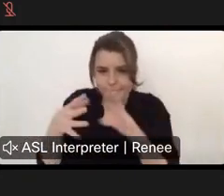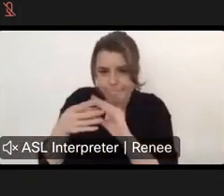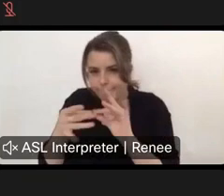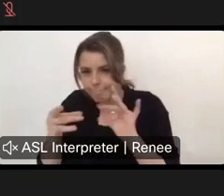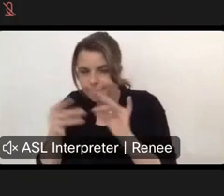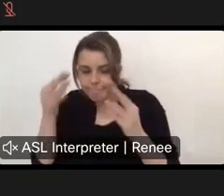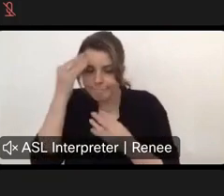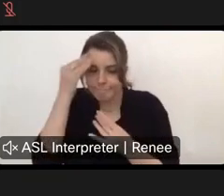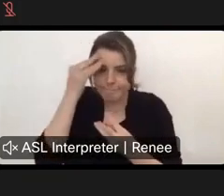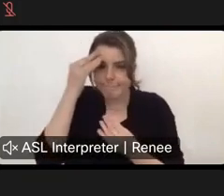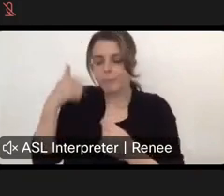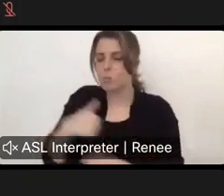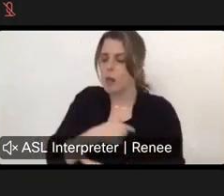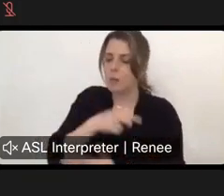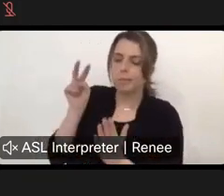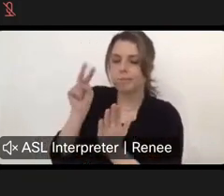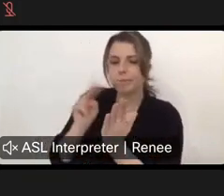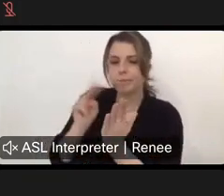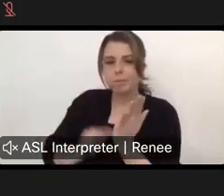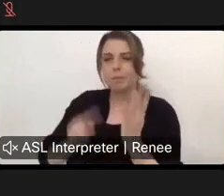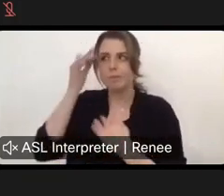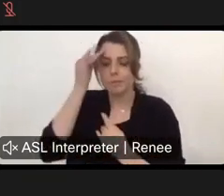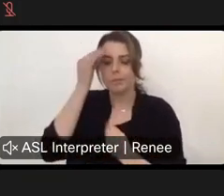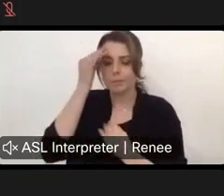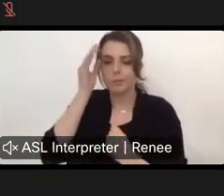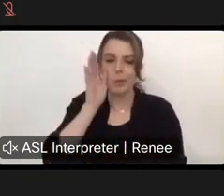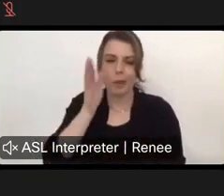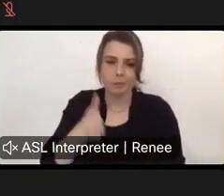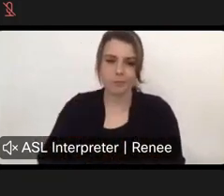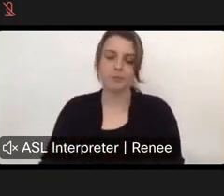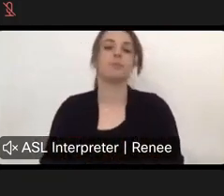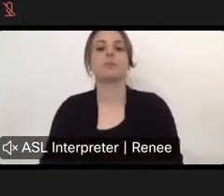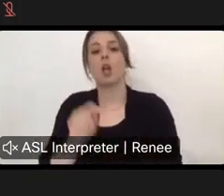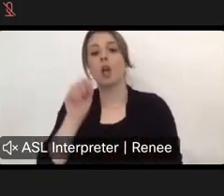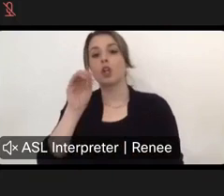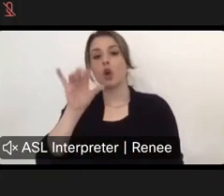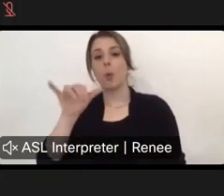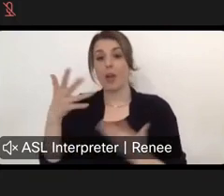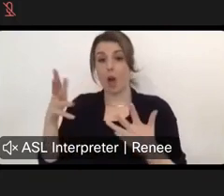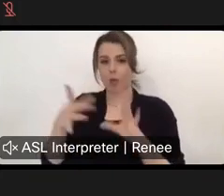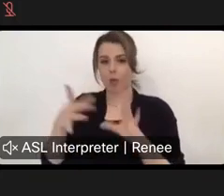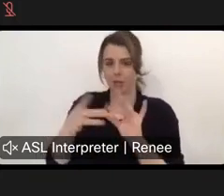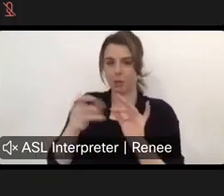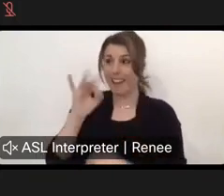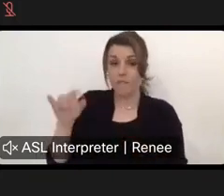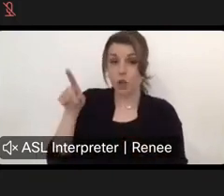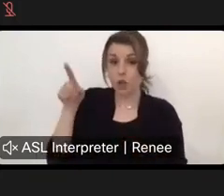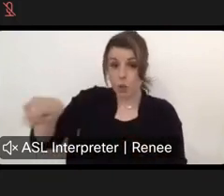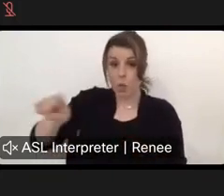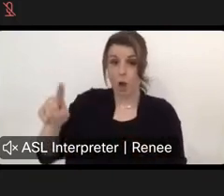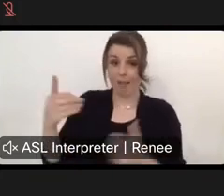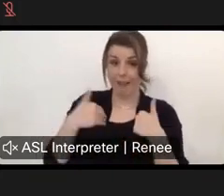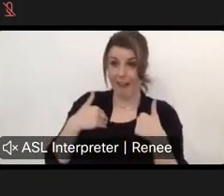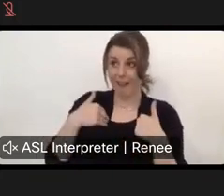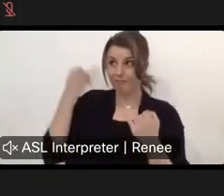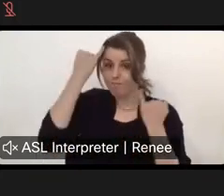I think we'll, we'll look at that and consider that. And like, Toby said, if you have recommendations on what you would like to see, or